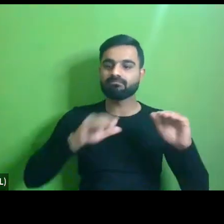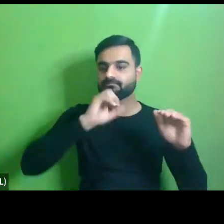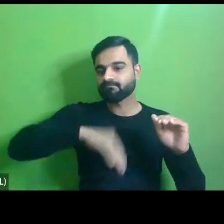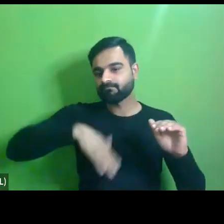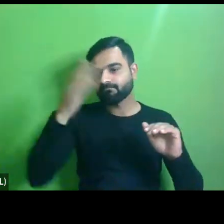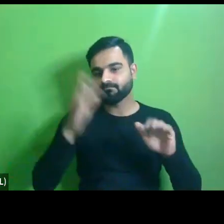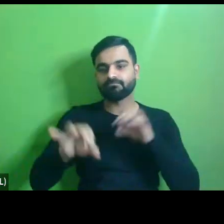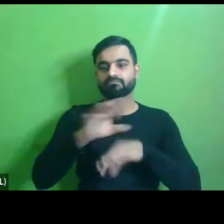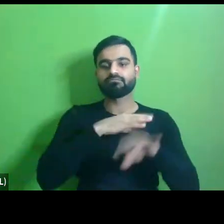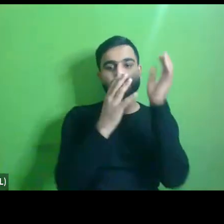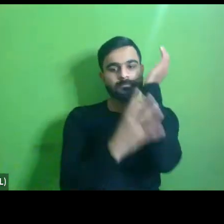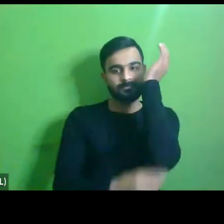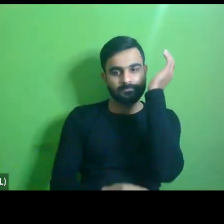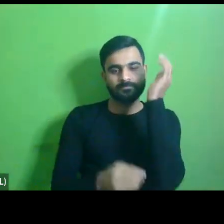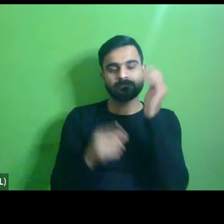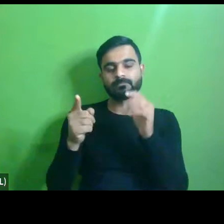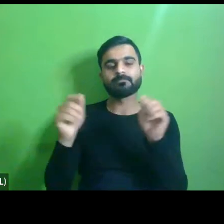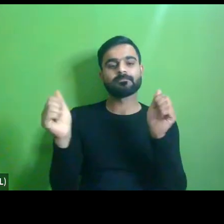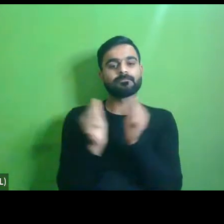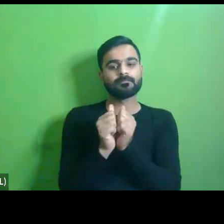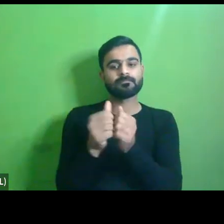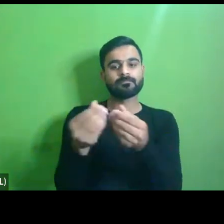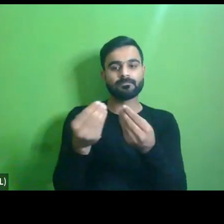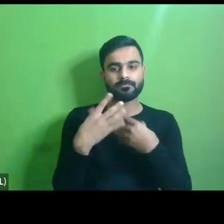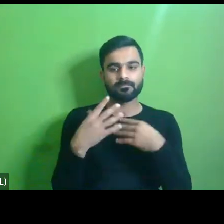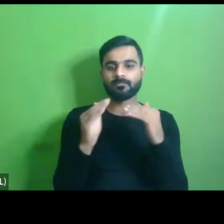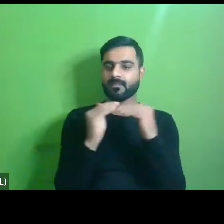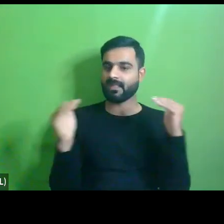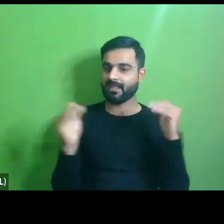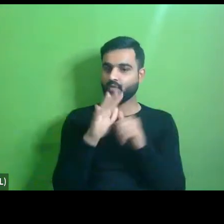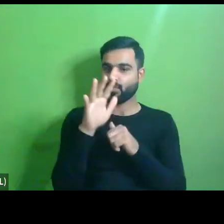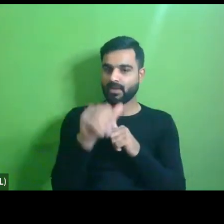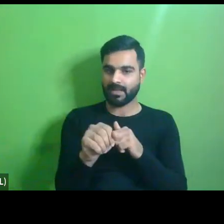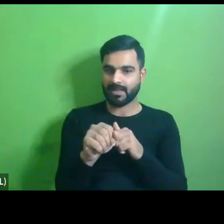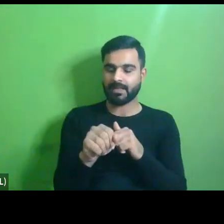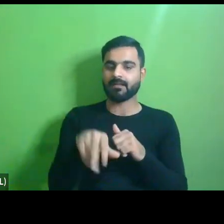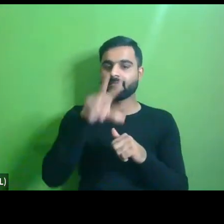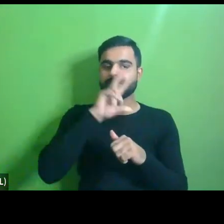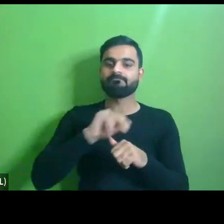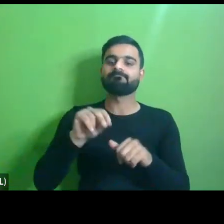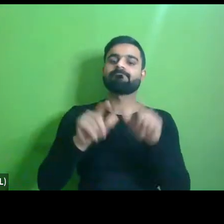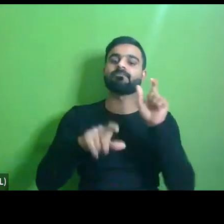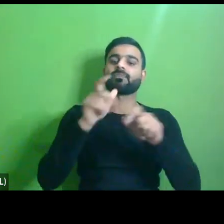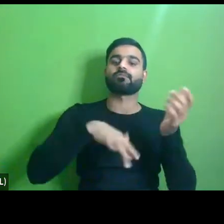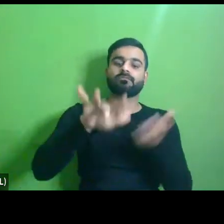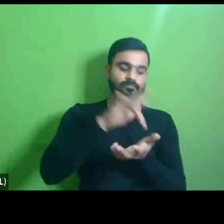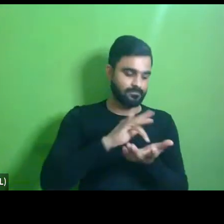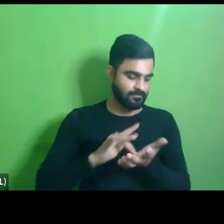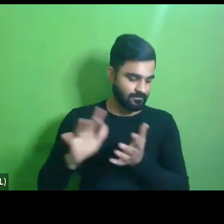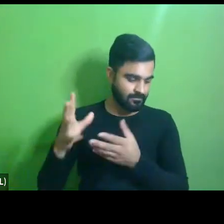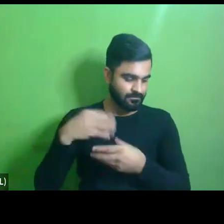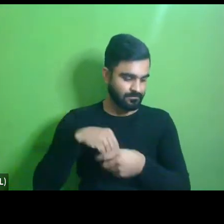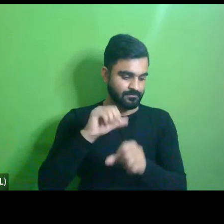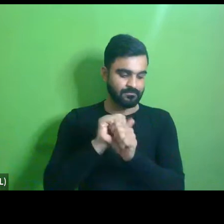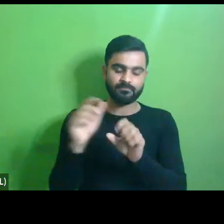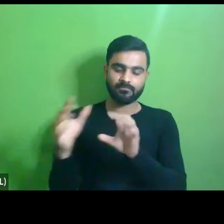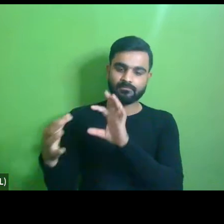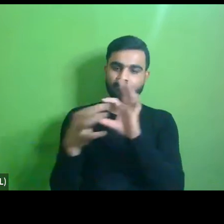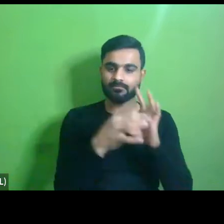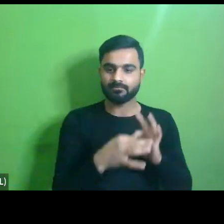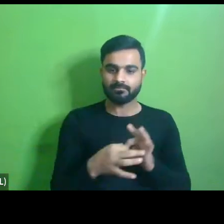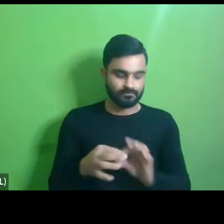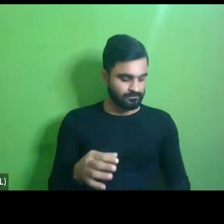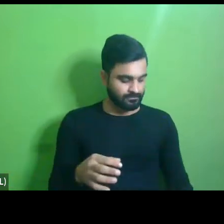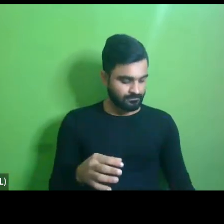urban poor, thereby providing equal access to streets and public spaces. In resonance with this pressing